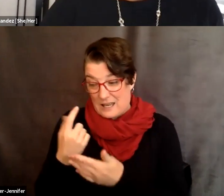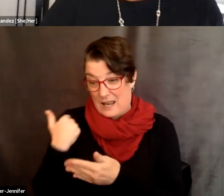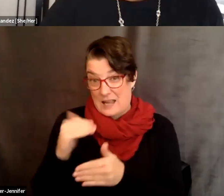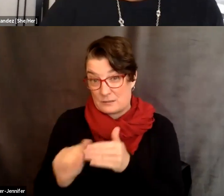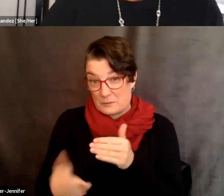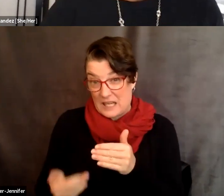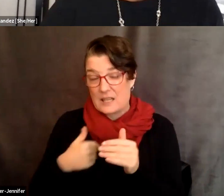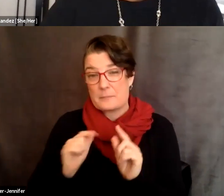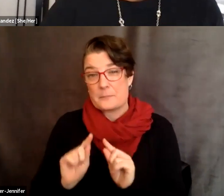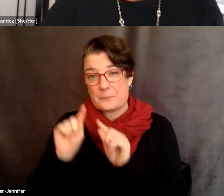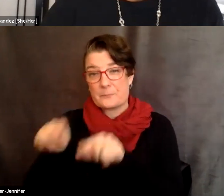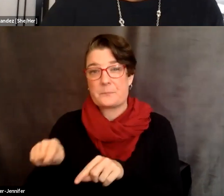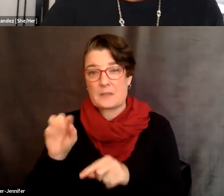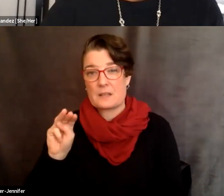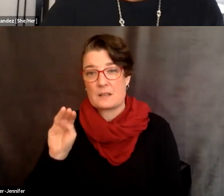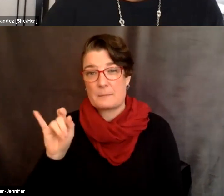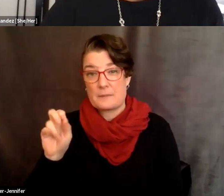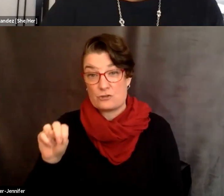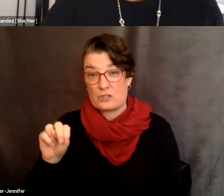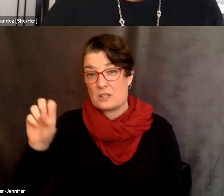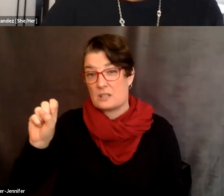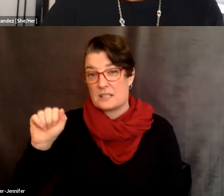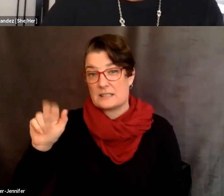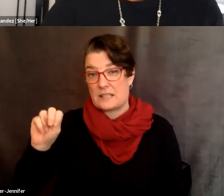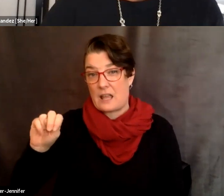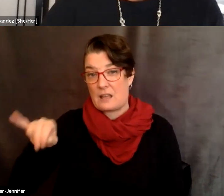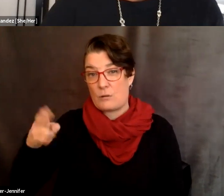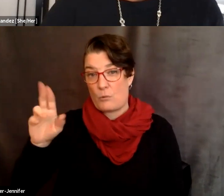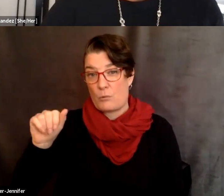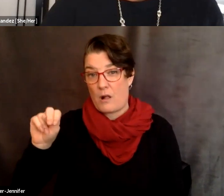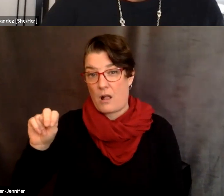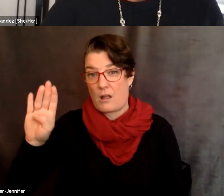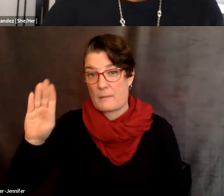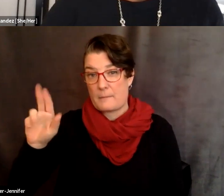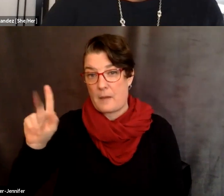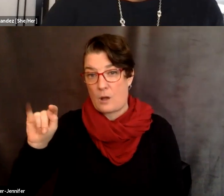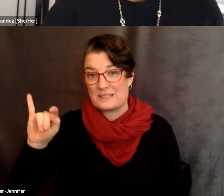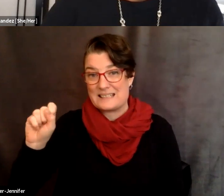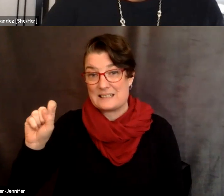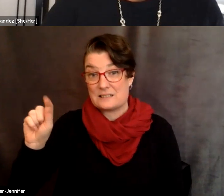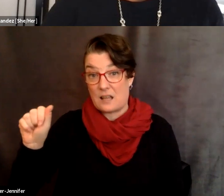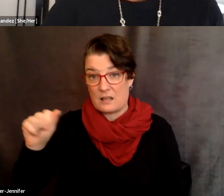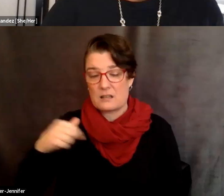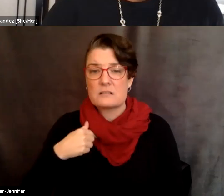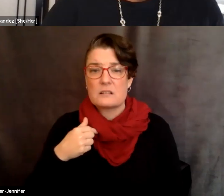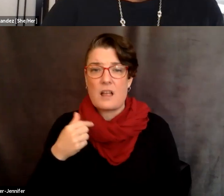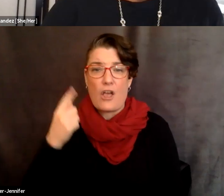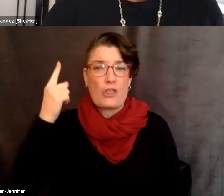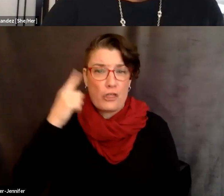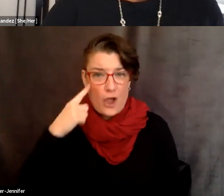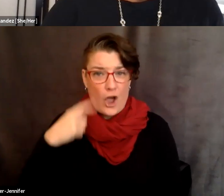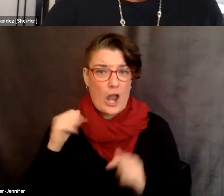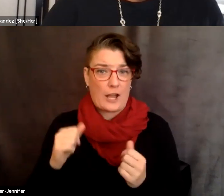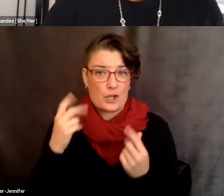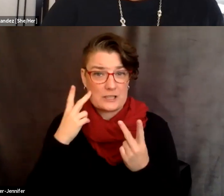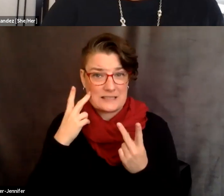went to the mission at San Juan Bautista because I wanted to see, I thought I could see